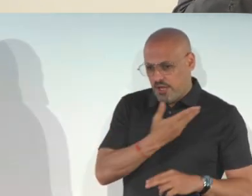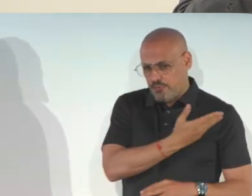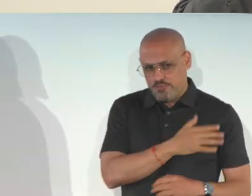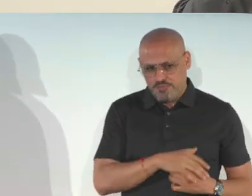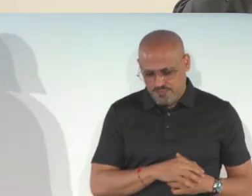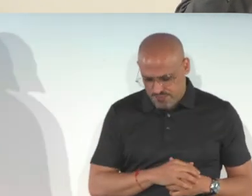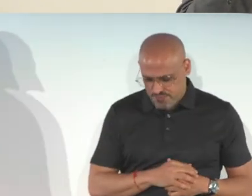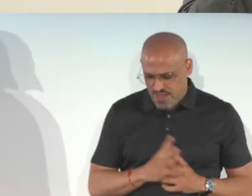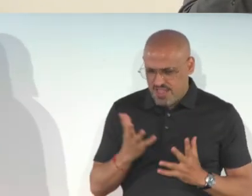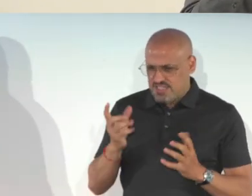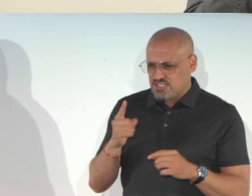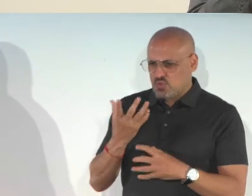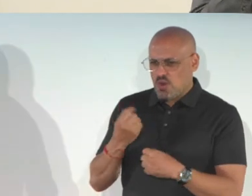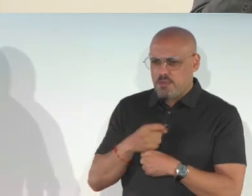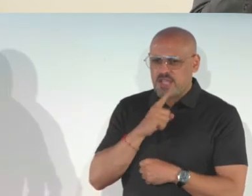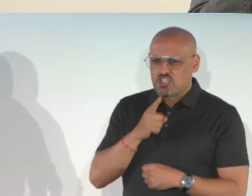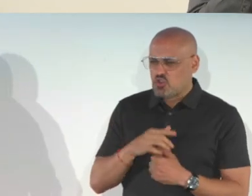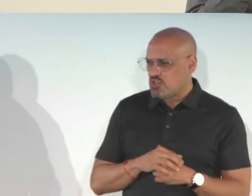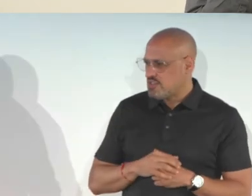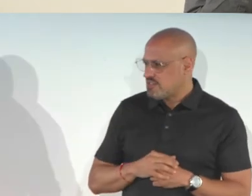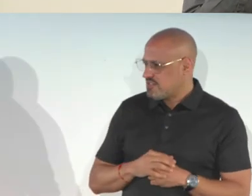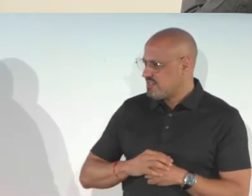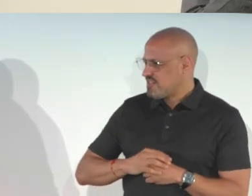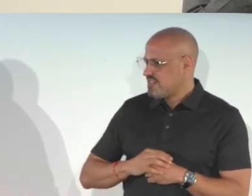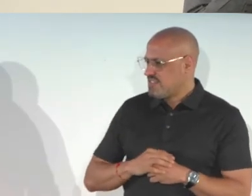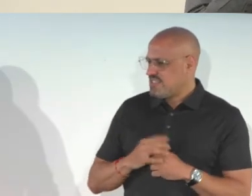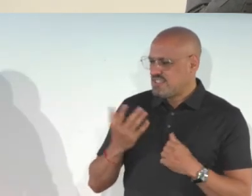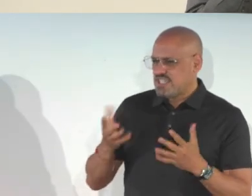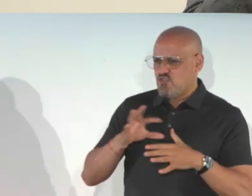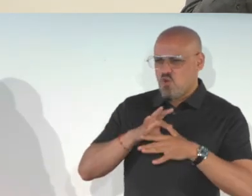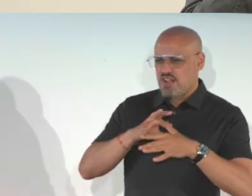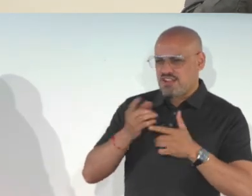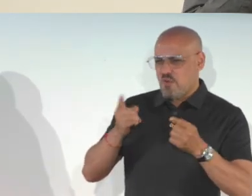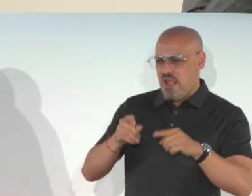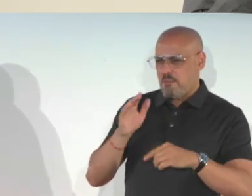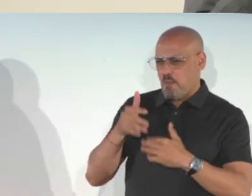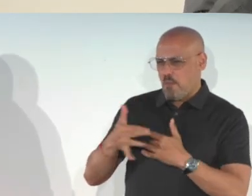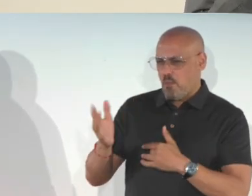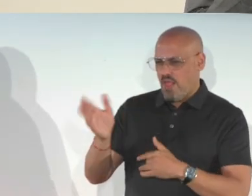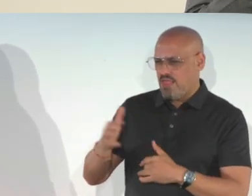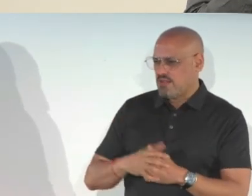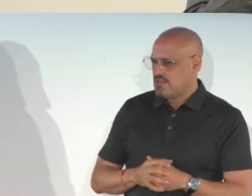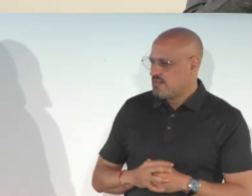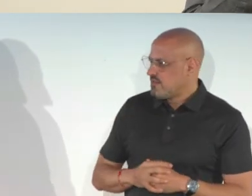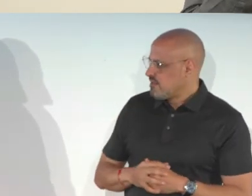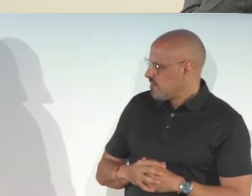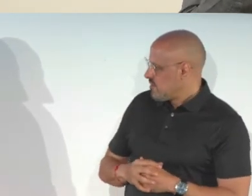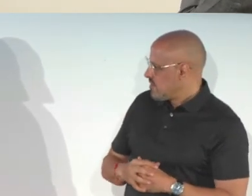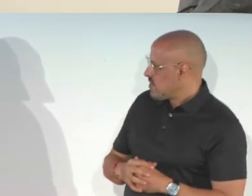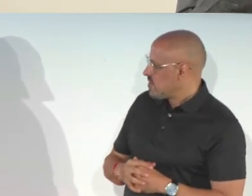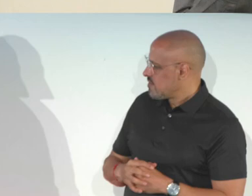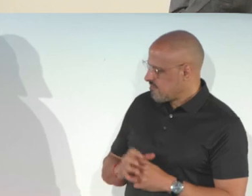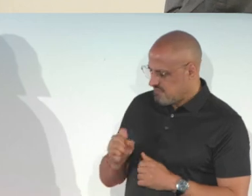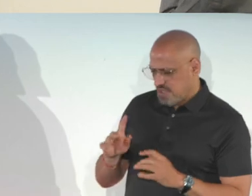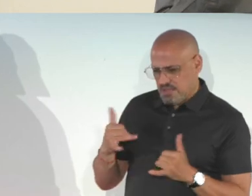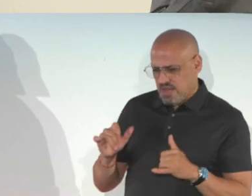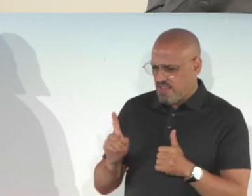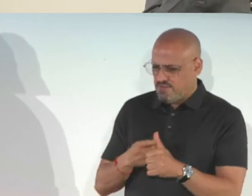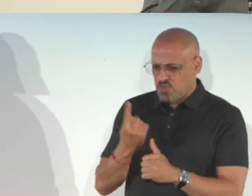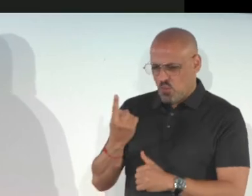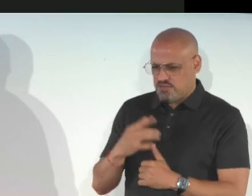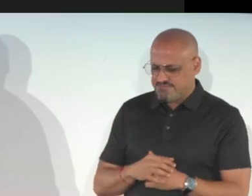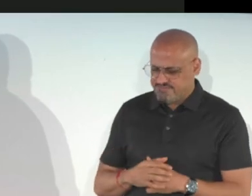So just wanted to make sure, just wanted to give a context of what will happen. So let's go. right. So let's play the first one.